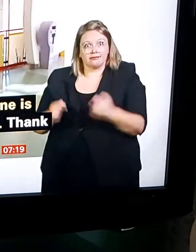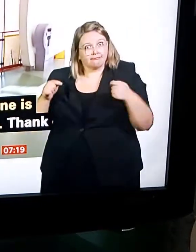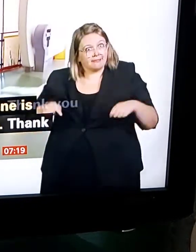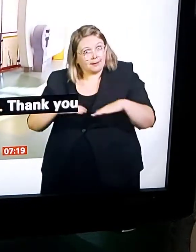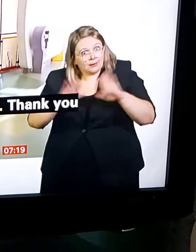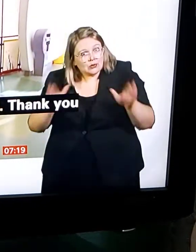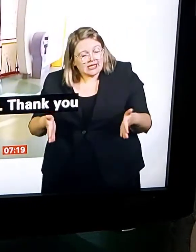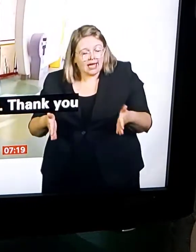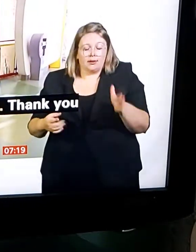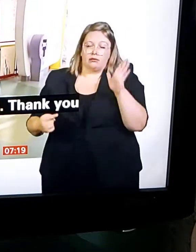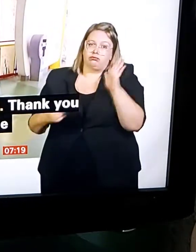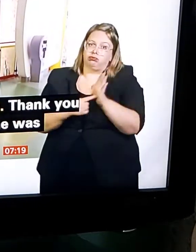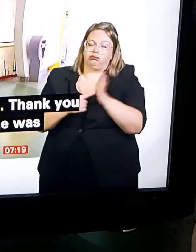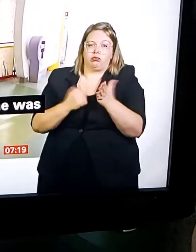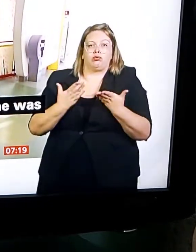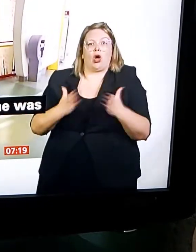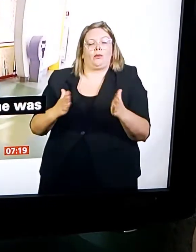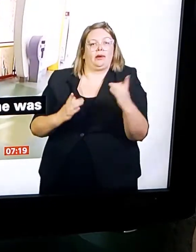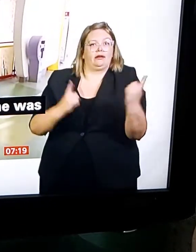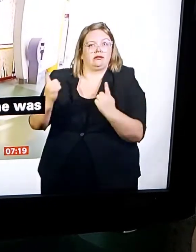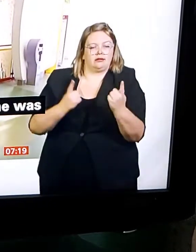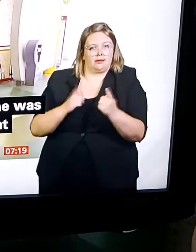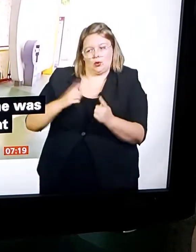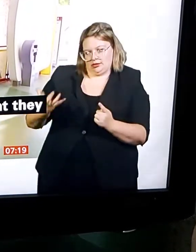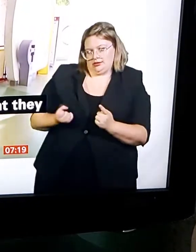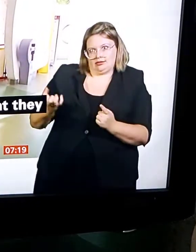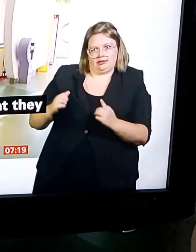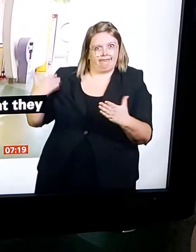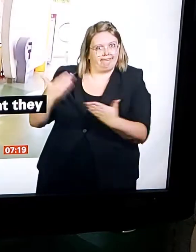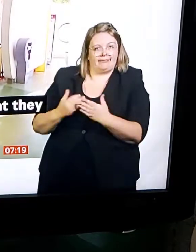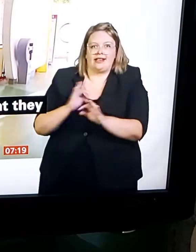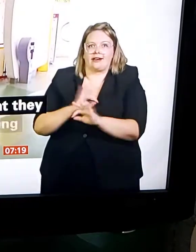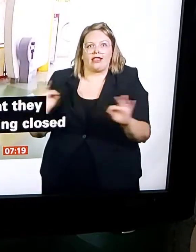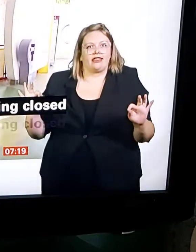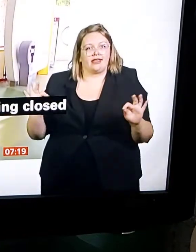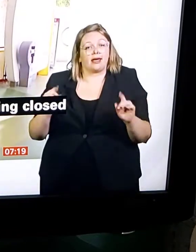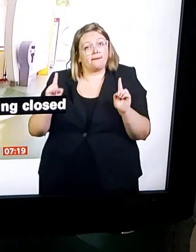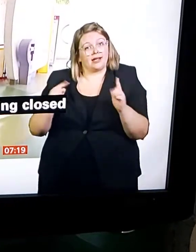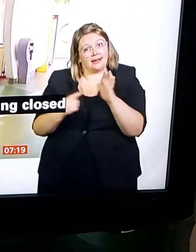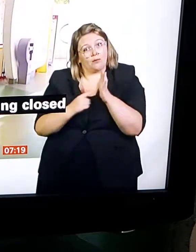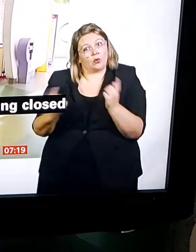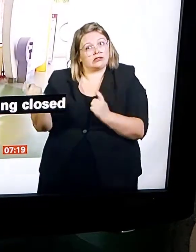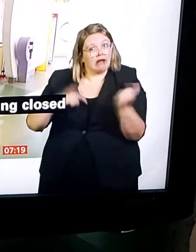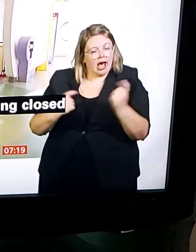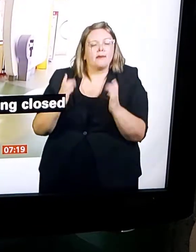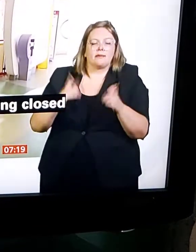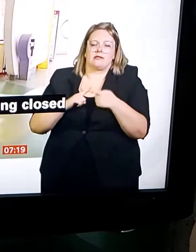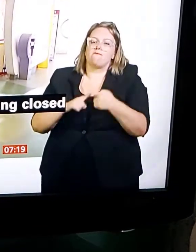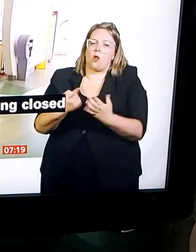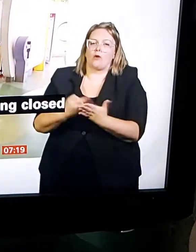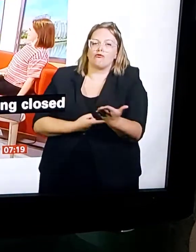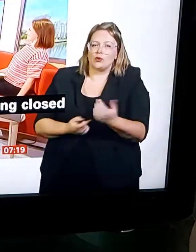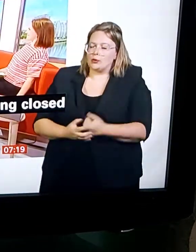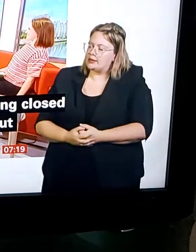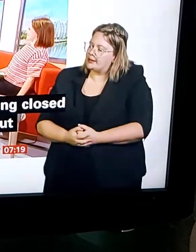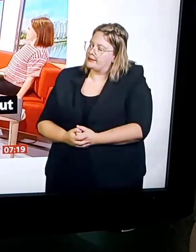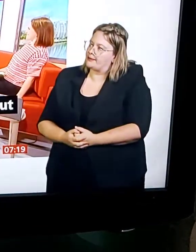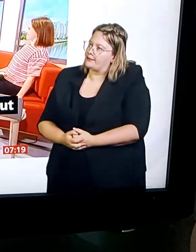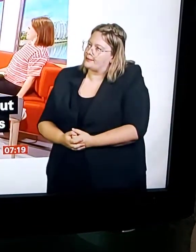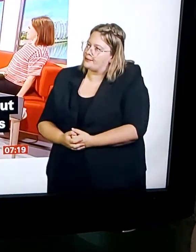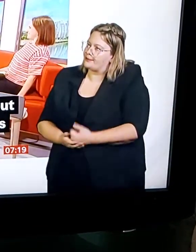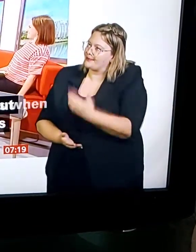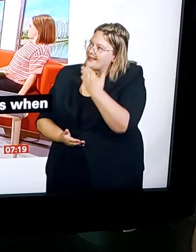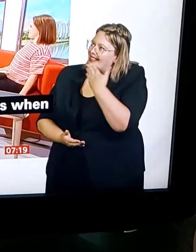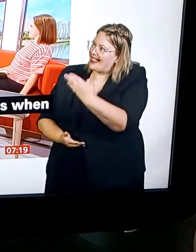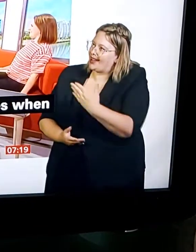from? Like almost to bring a new and innovative craft to the kind of old-dated caravan market, and especially